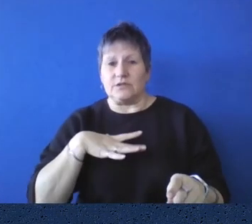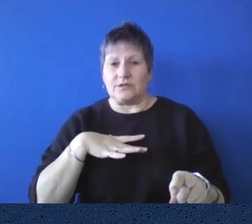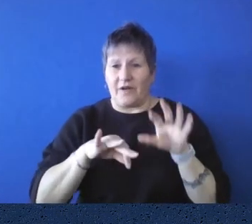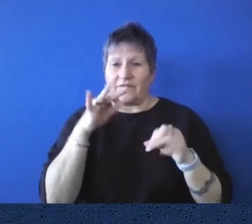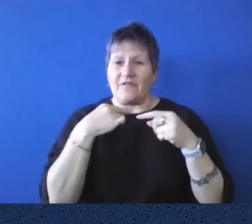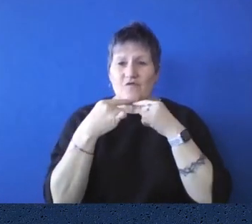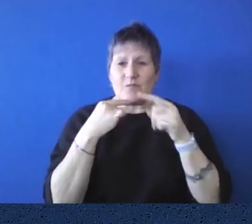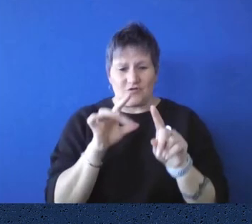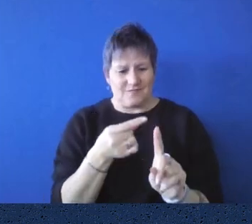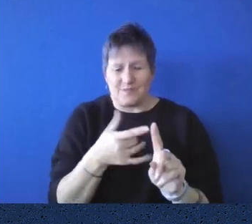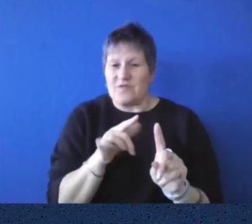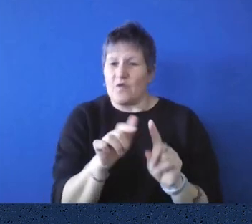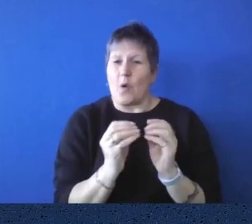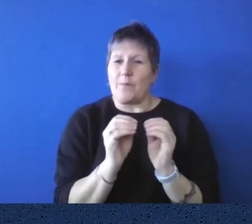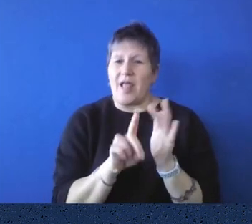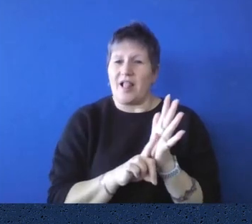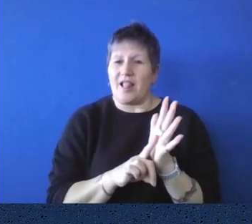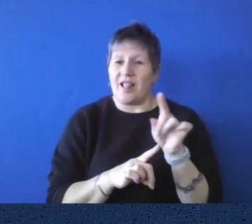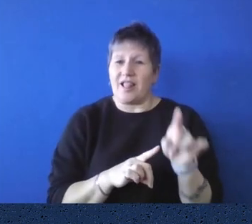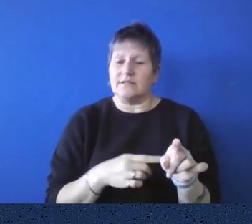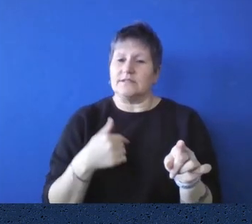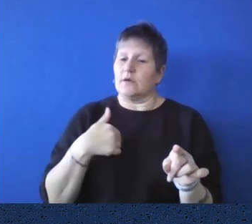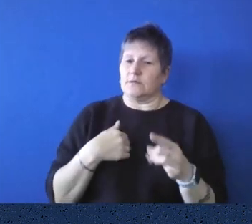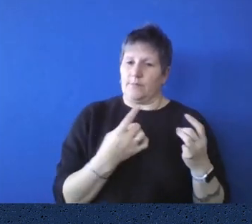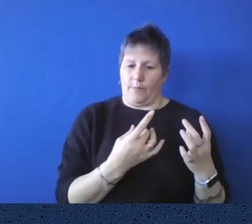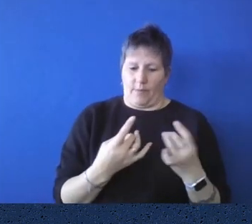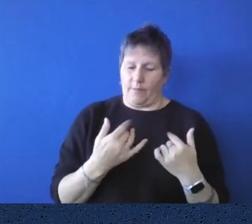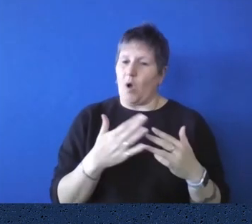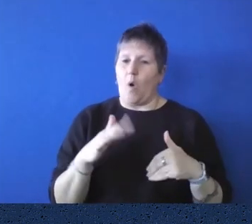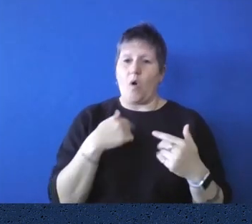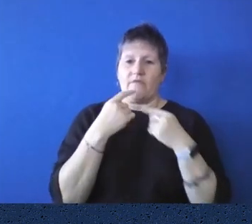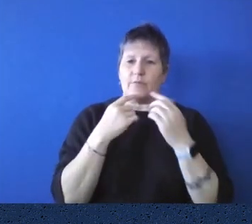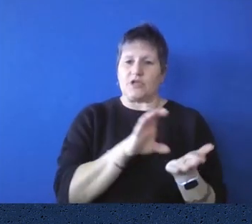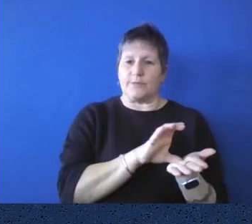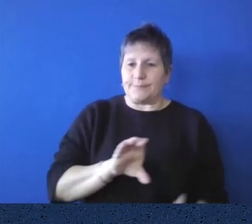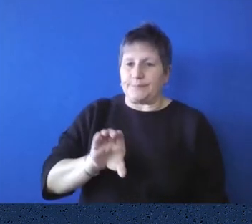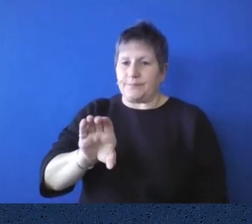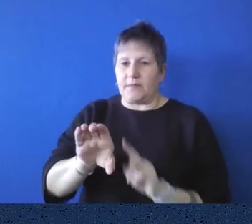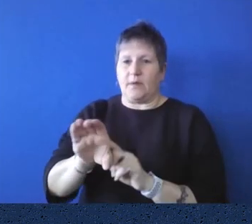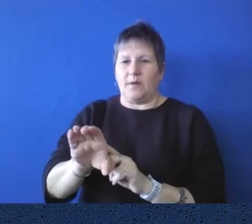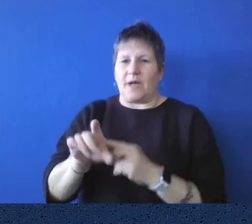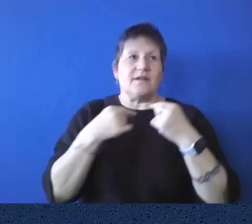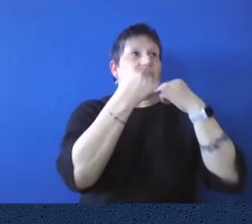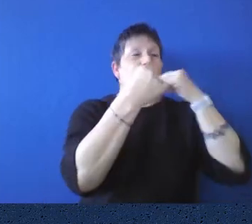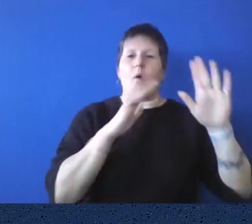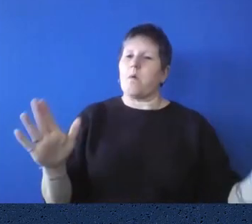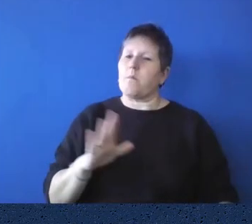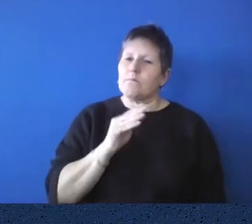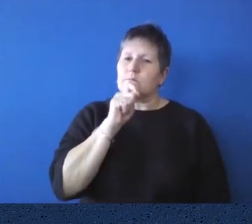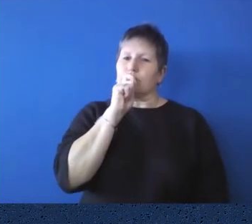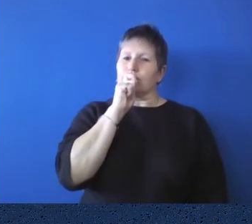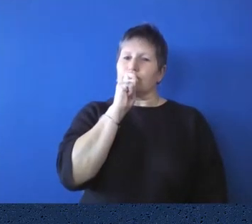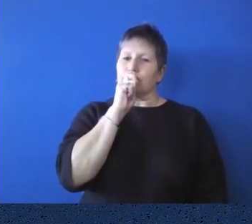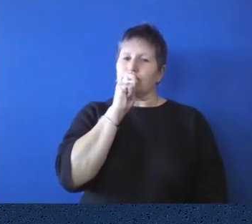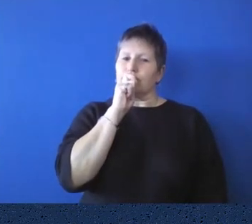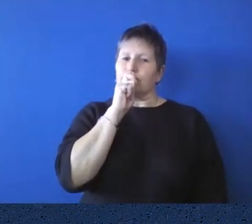all the information that we prepare for the member is totally confidential and impartial. And there's some of the things that still